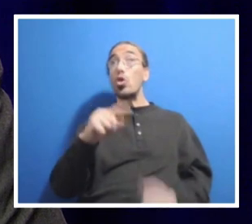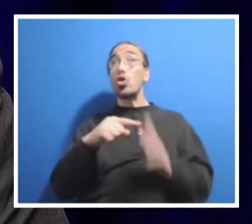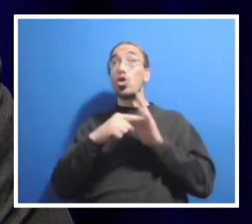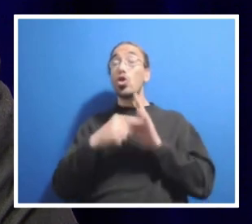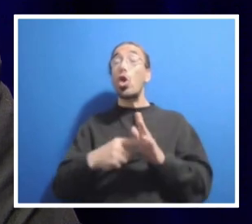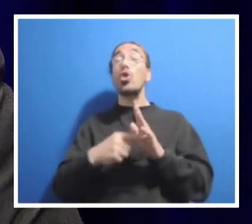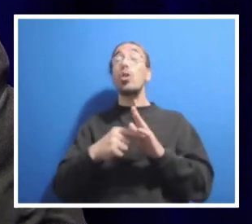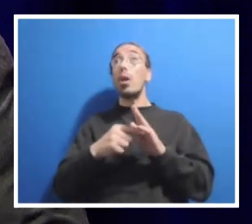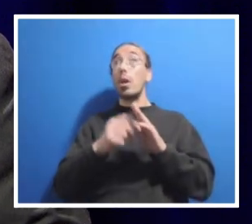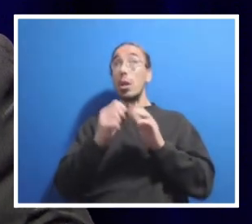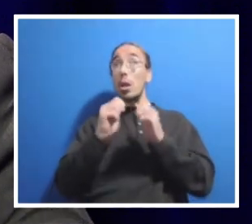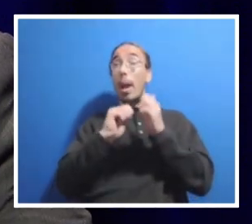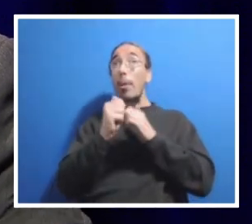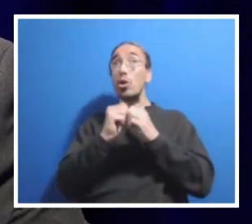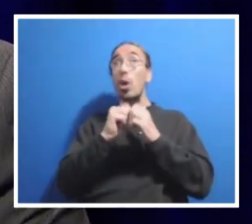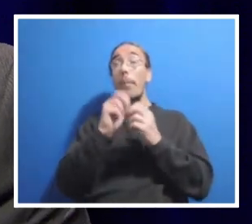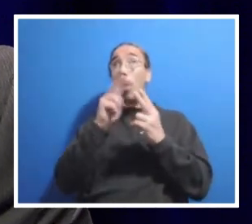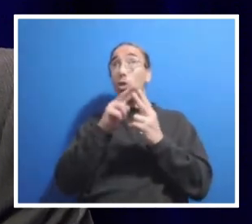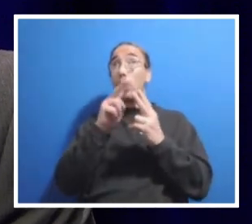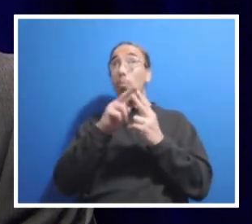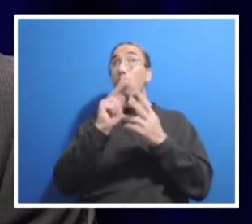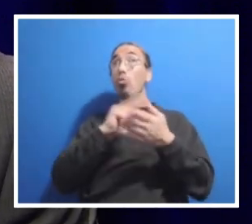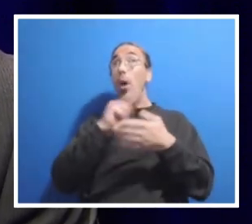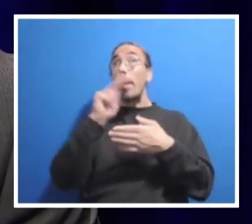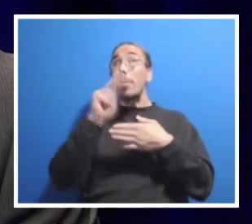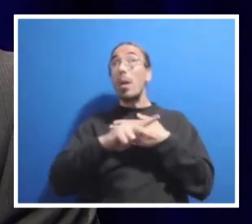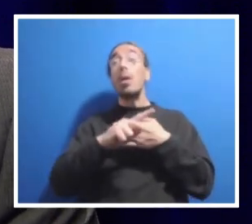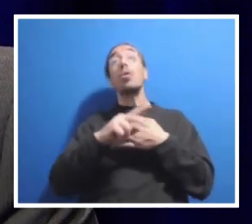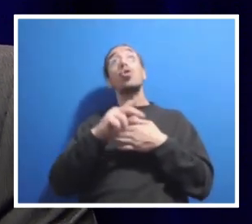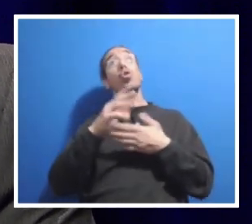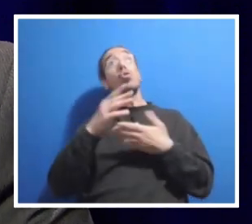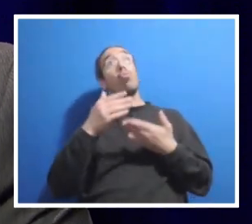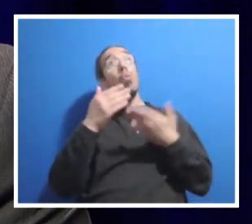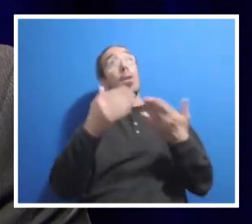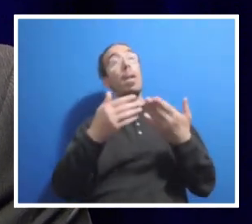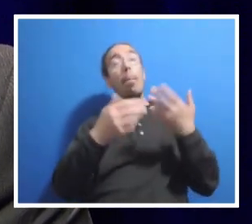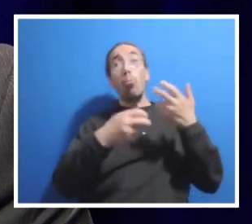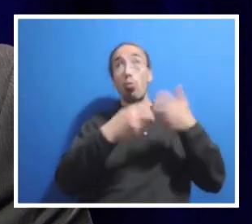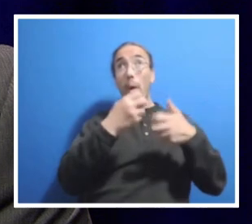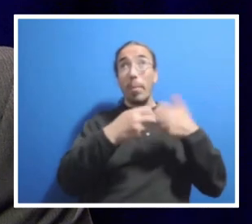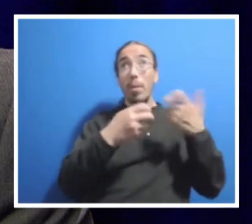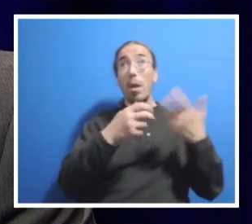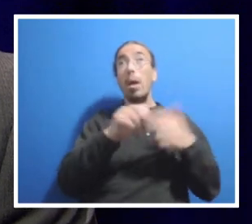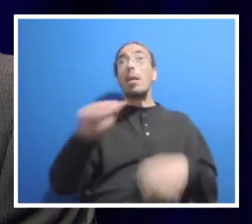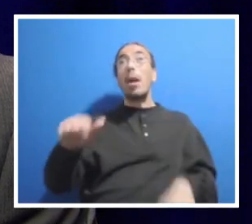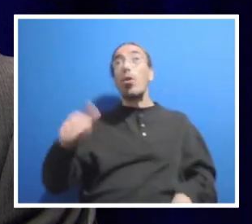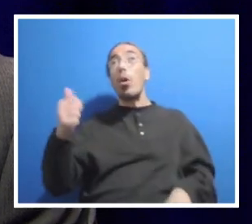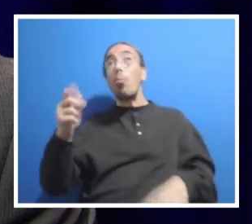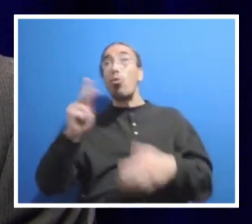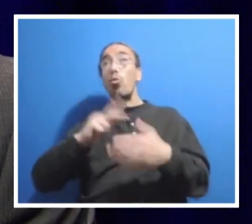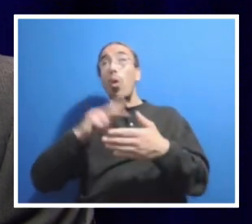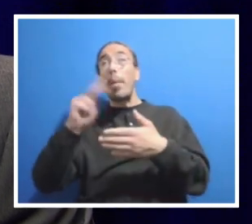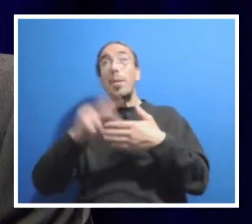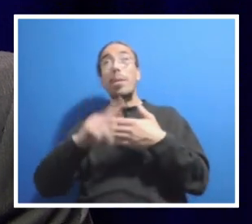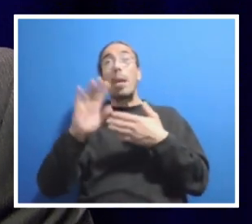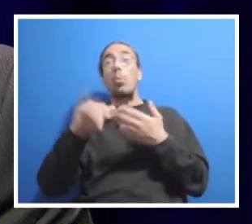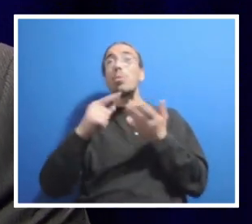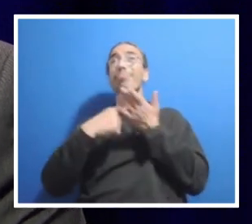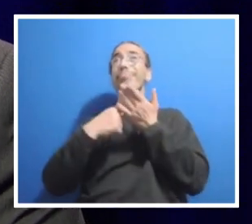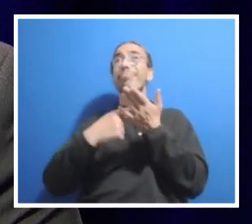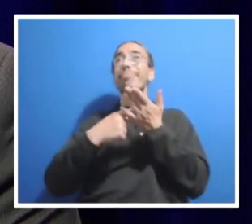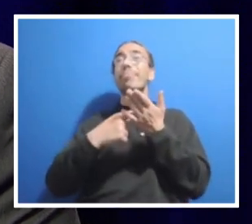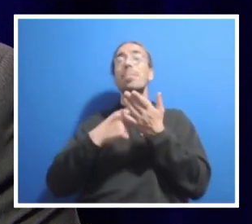program as a means to sort of combat this budget issue? And similarly, another program that is being discussed is the potential sale